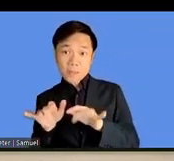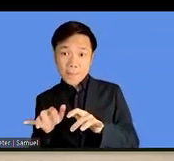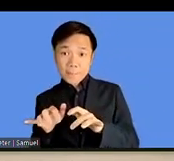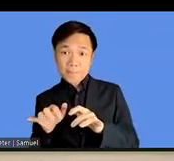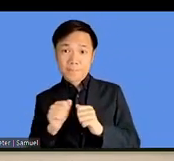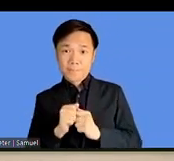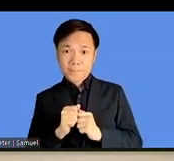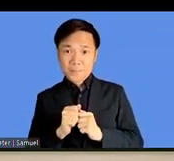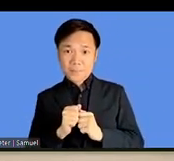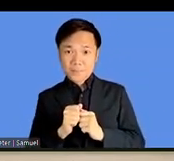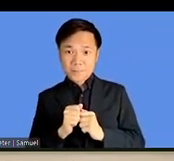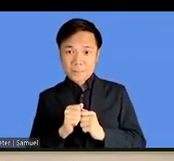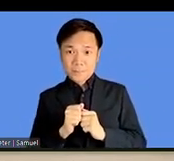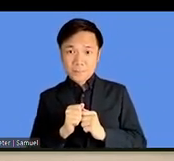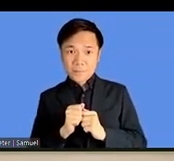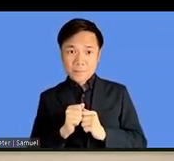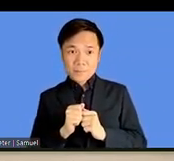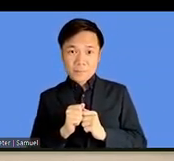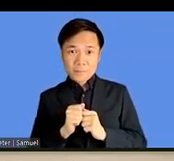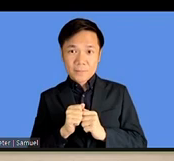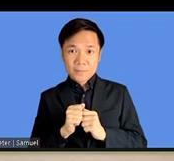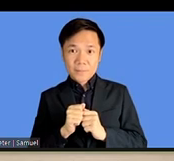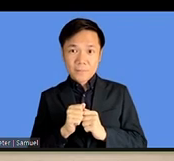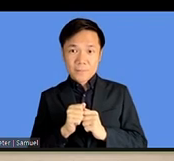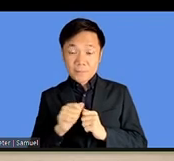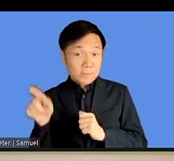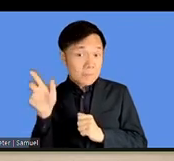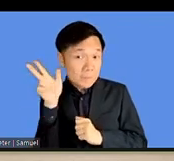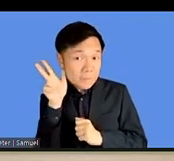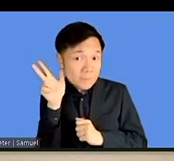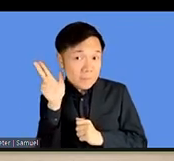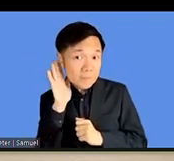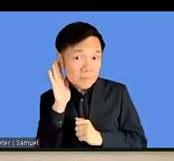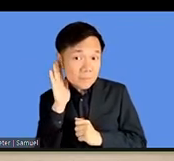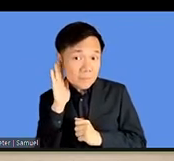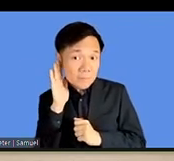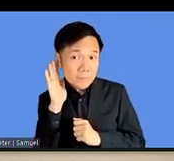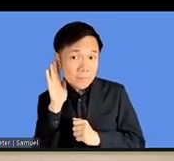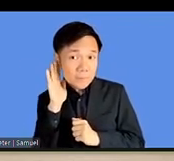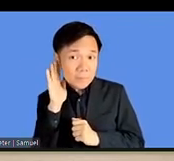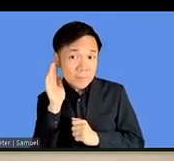Uh, can you hear me? Uh, we cannot hear you if you're speaking.